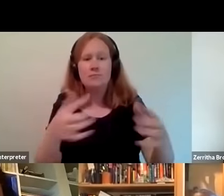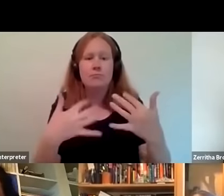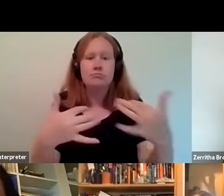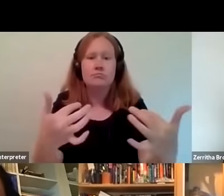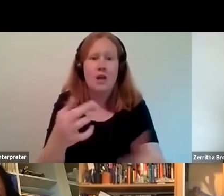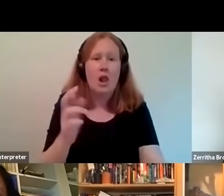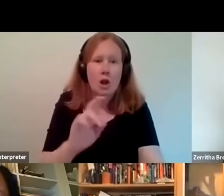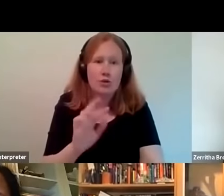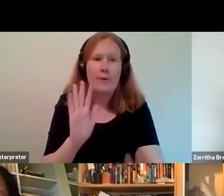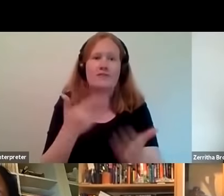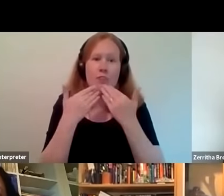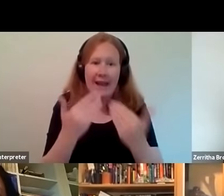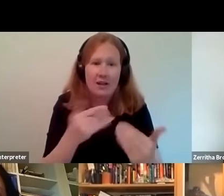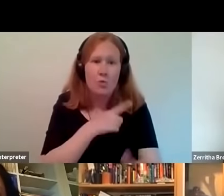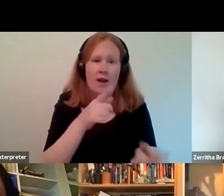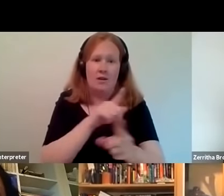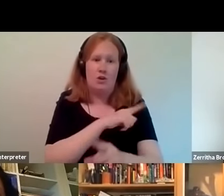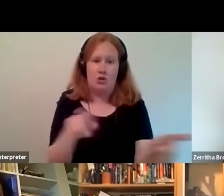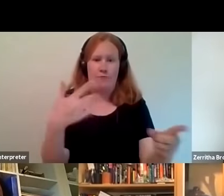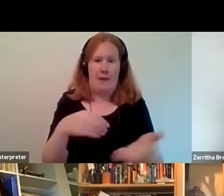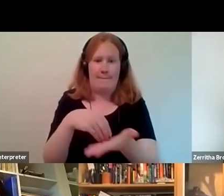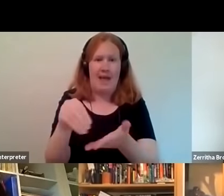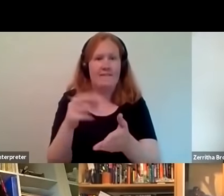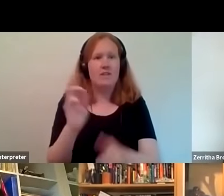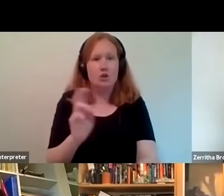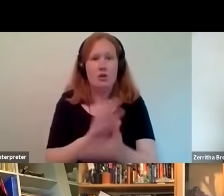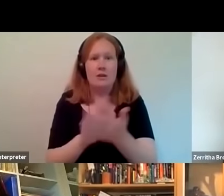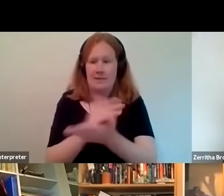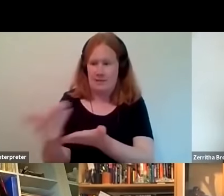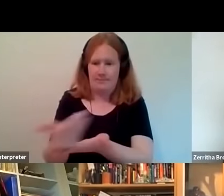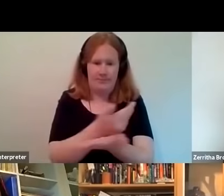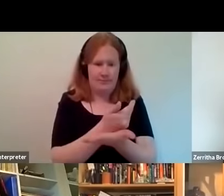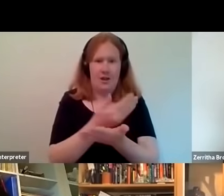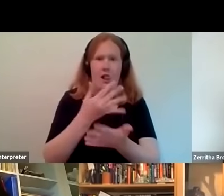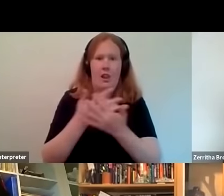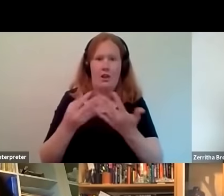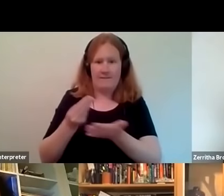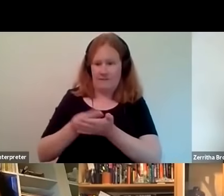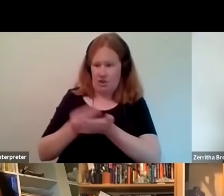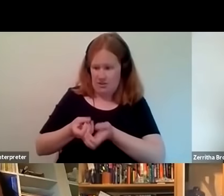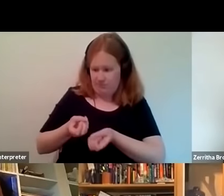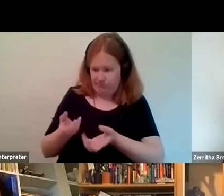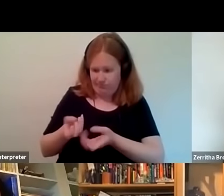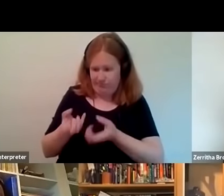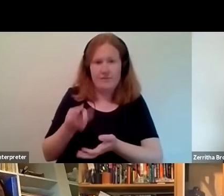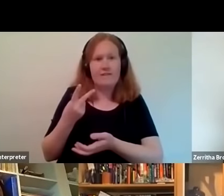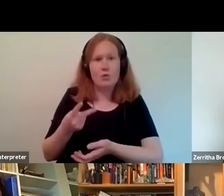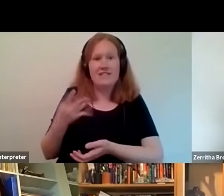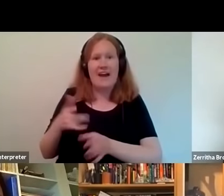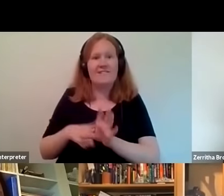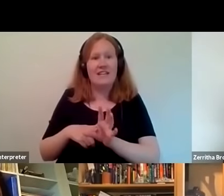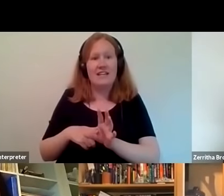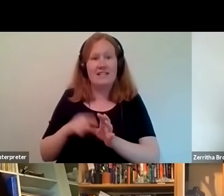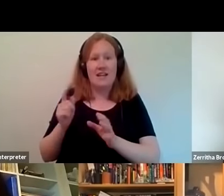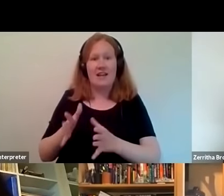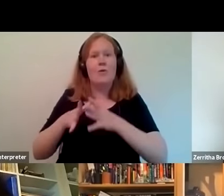we have to thank you because it's your contributions that have helped us to fund so much heritage over the last 25 years and we are the largest